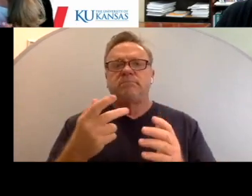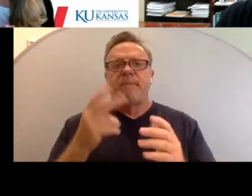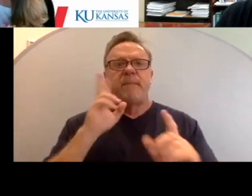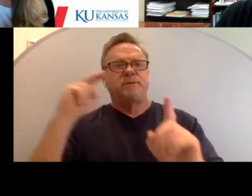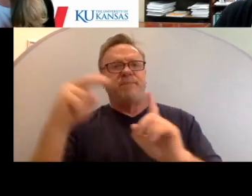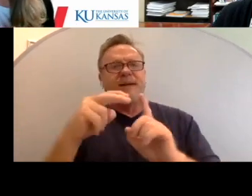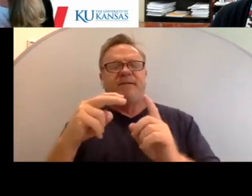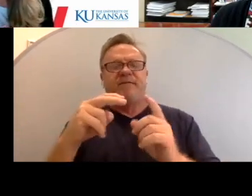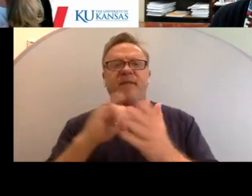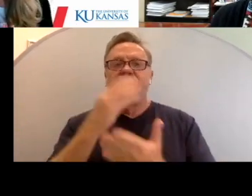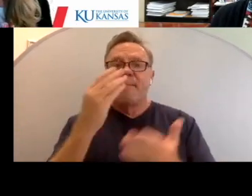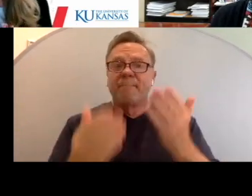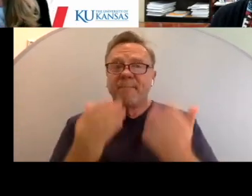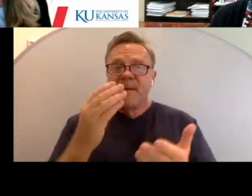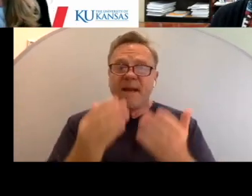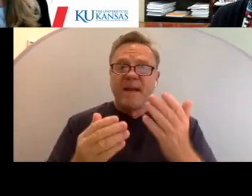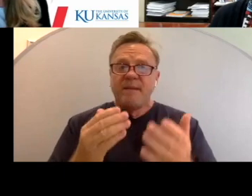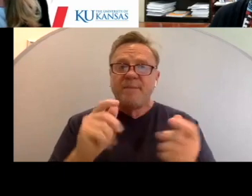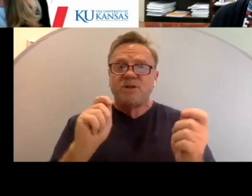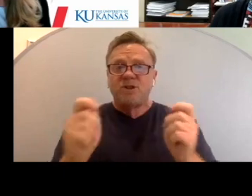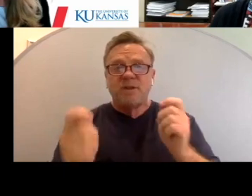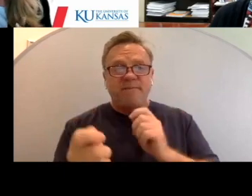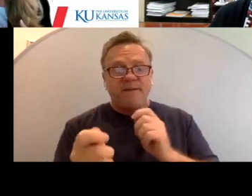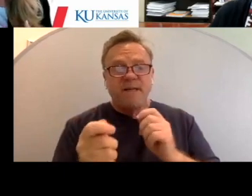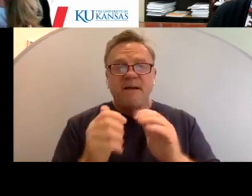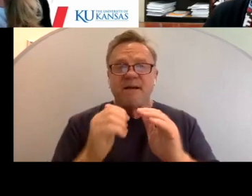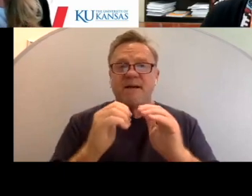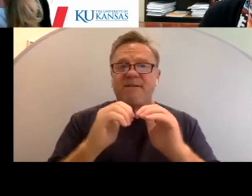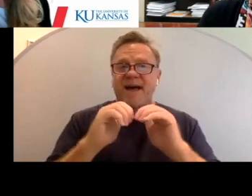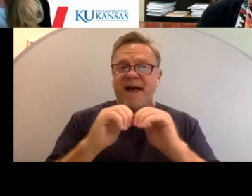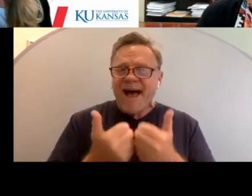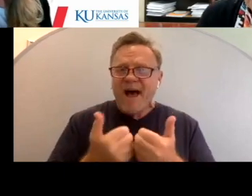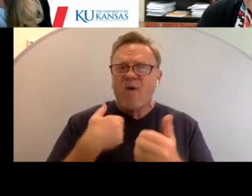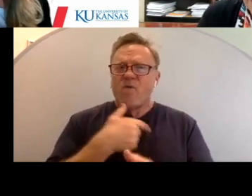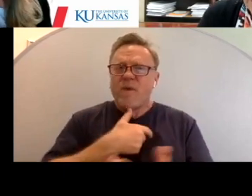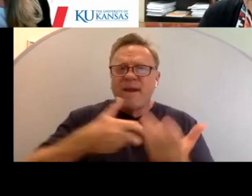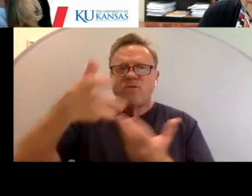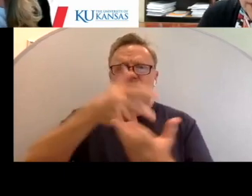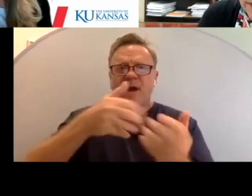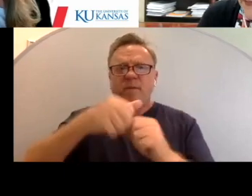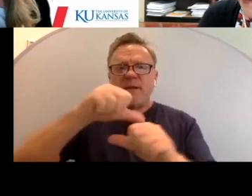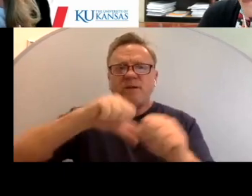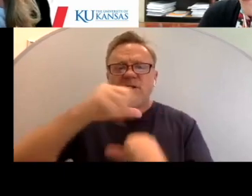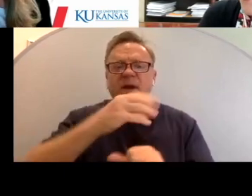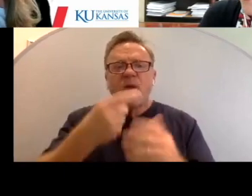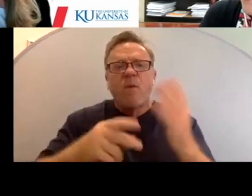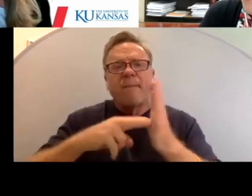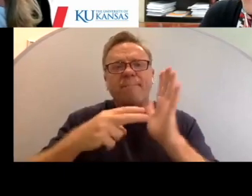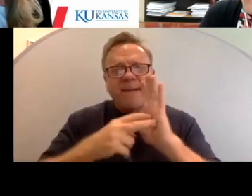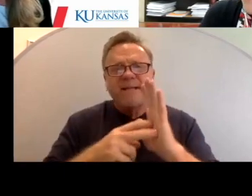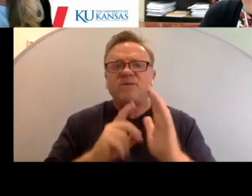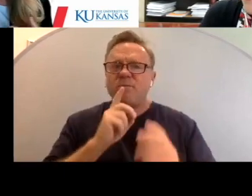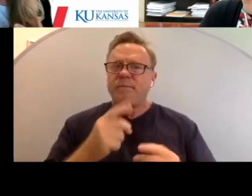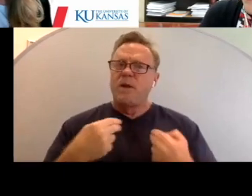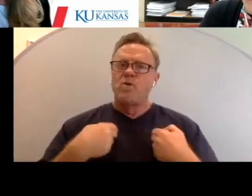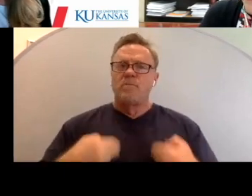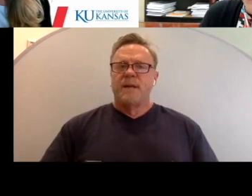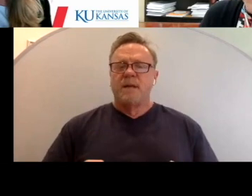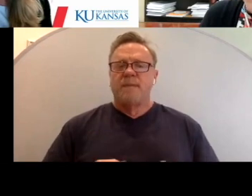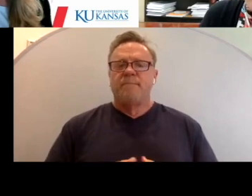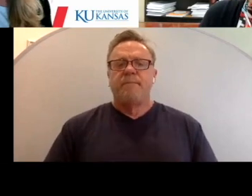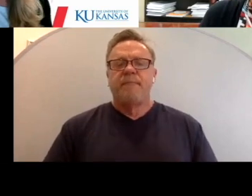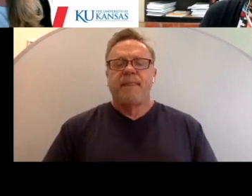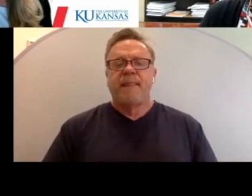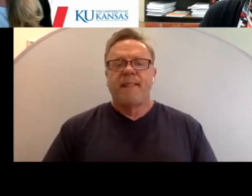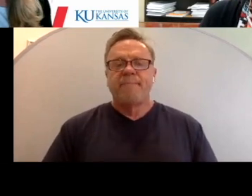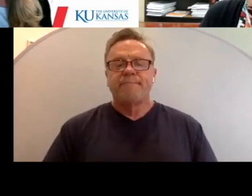is that it may even be shifting the way we interact and what it means to be human. In this